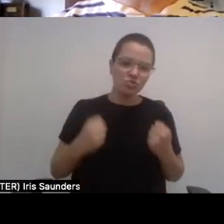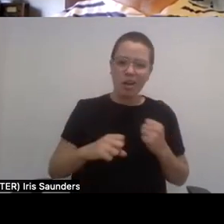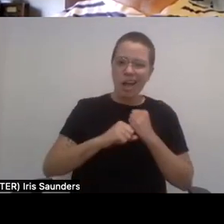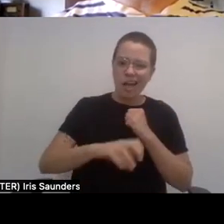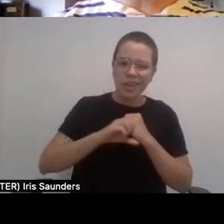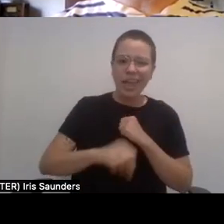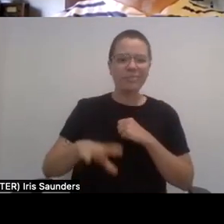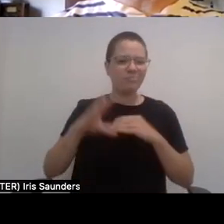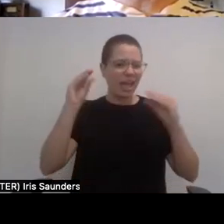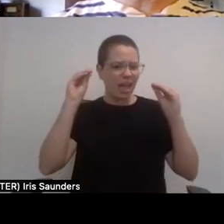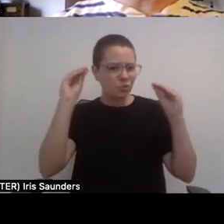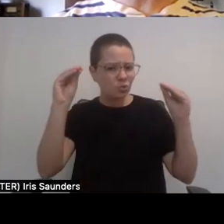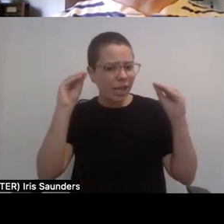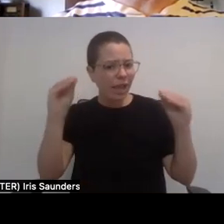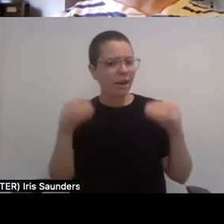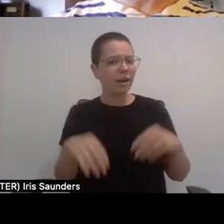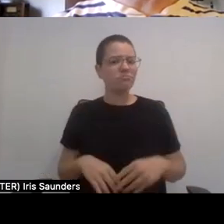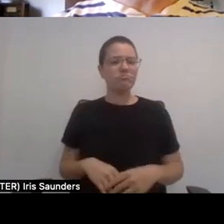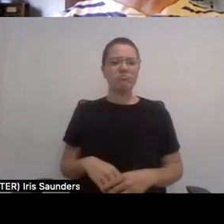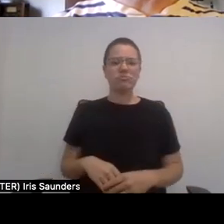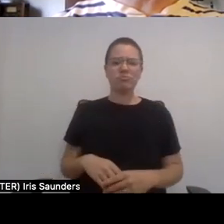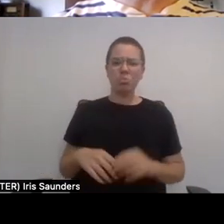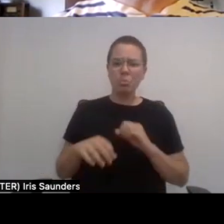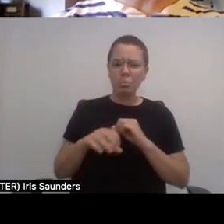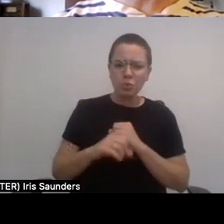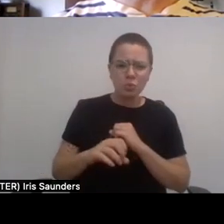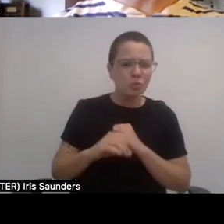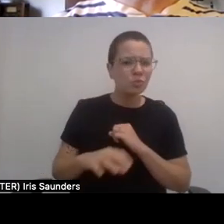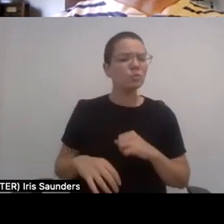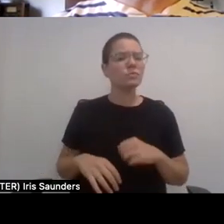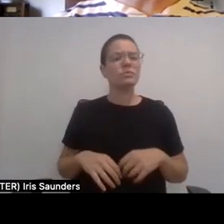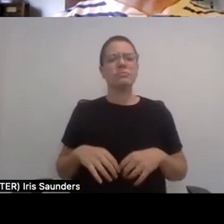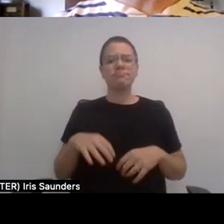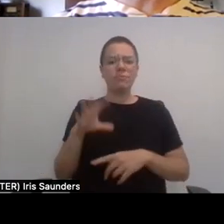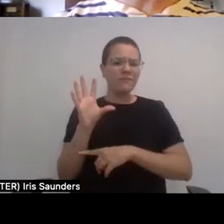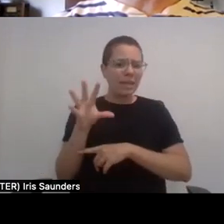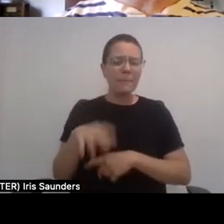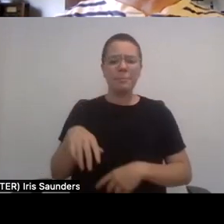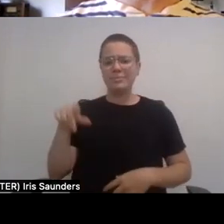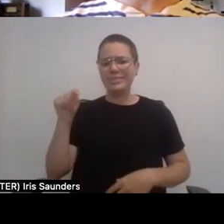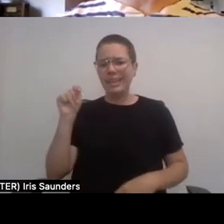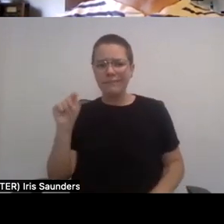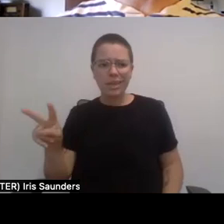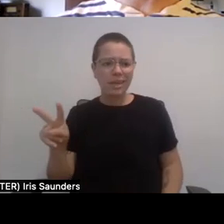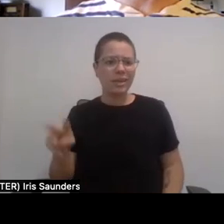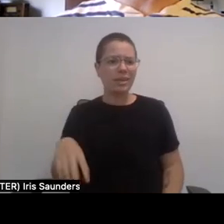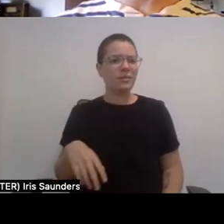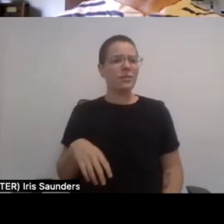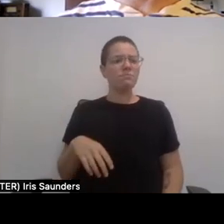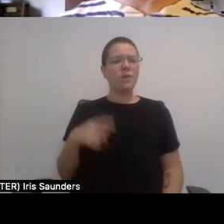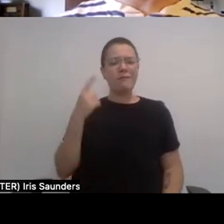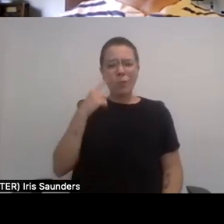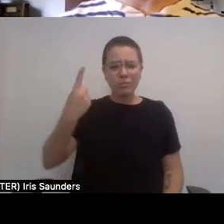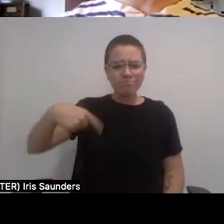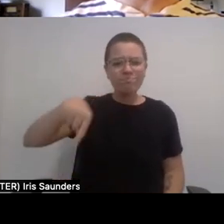educate and, you know, produce, film and TV for people with